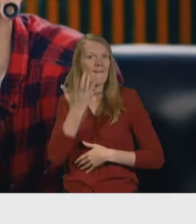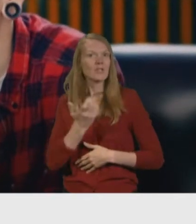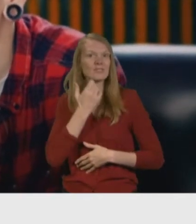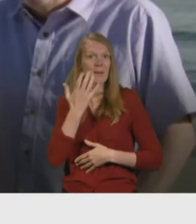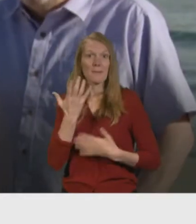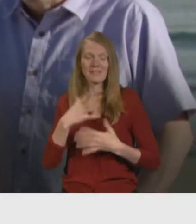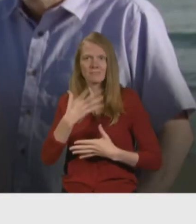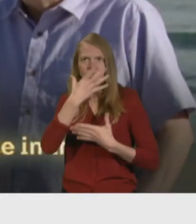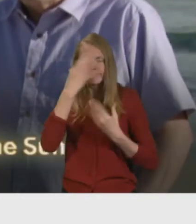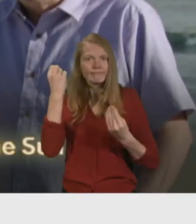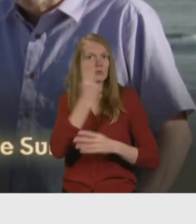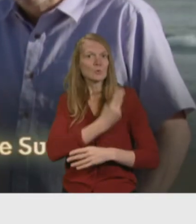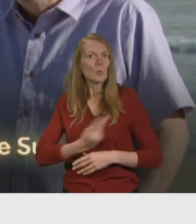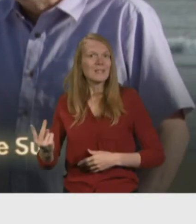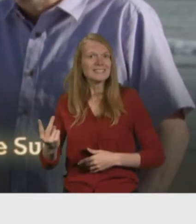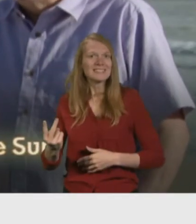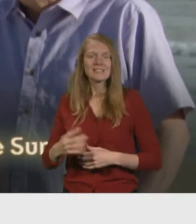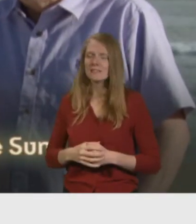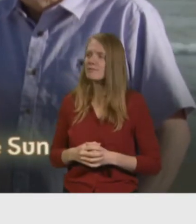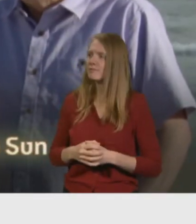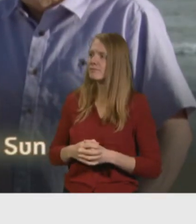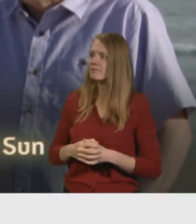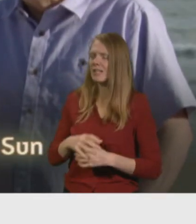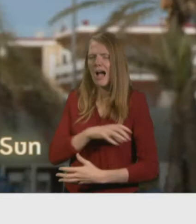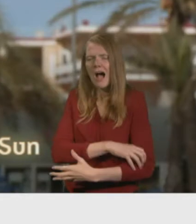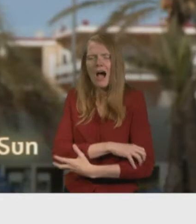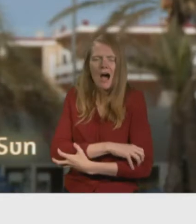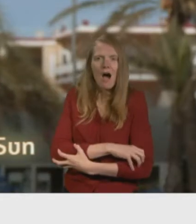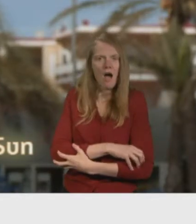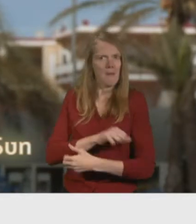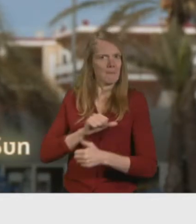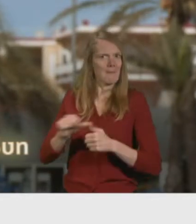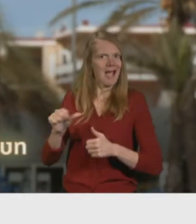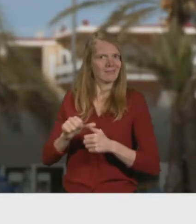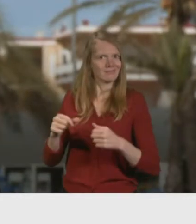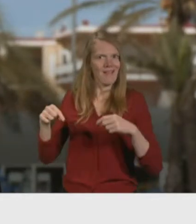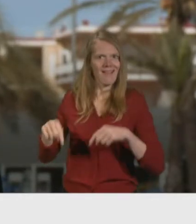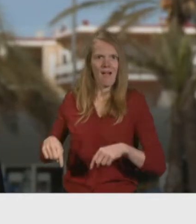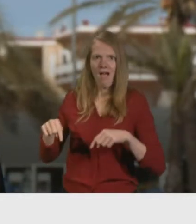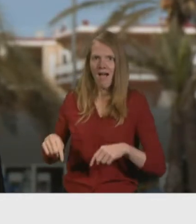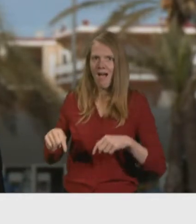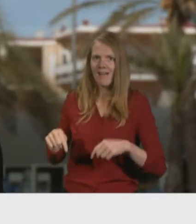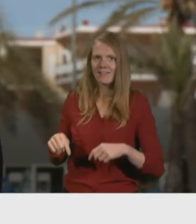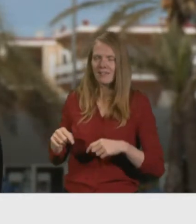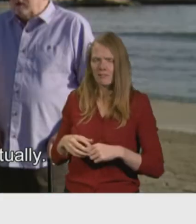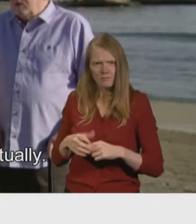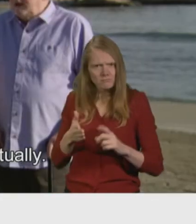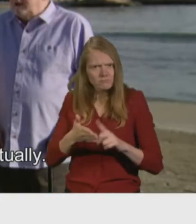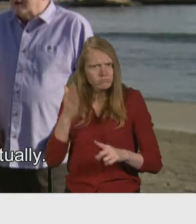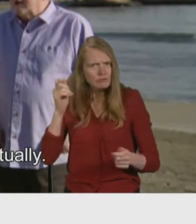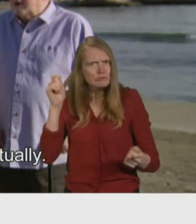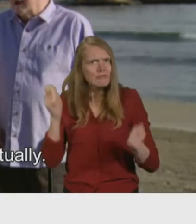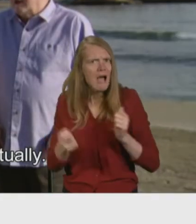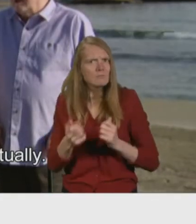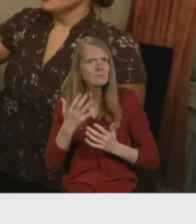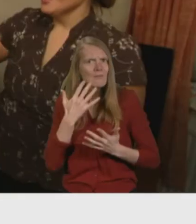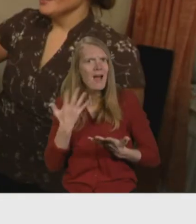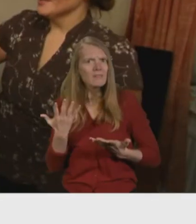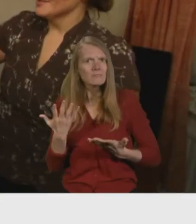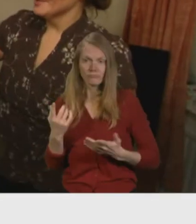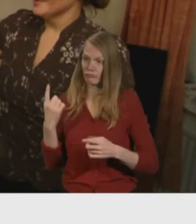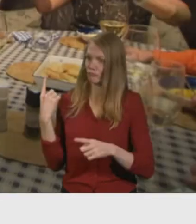two weeks. My arthritis is so much better when I come here. How quickly do you notice that changed it? It's almost immediate, actually.